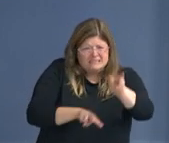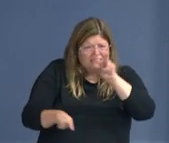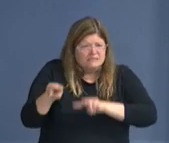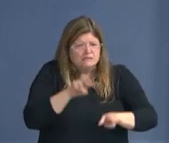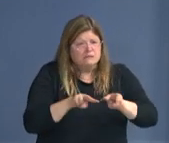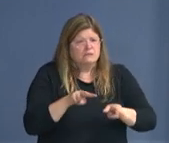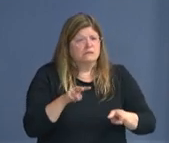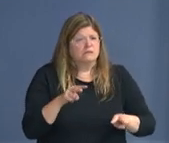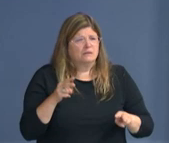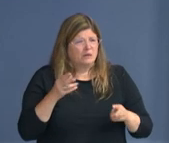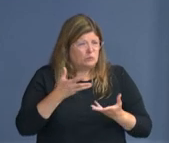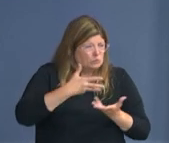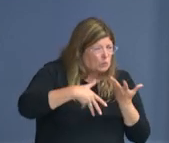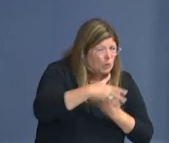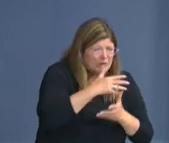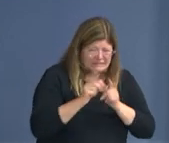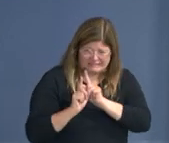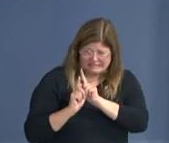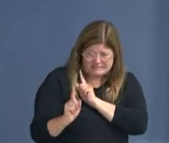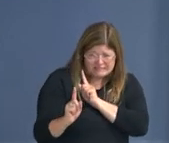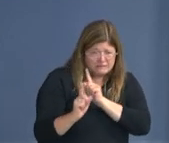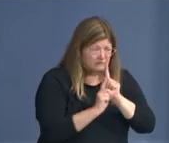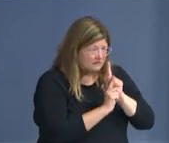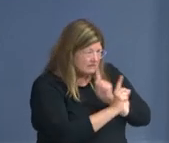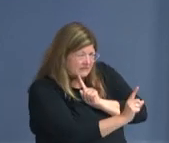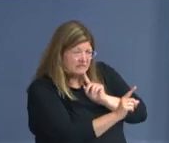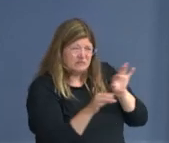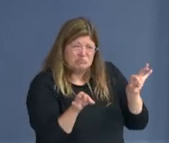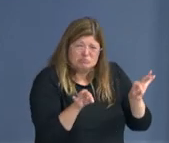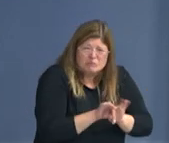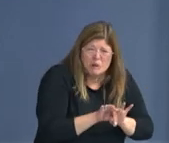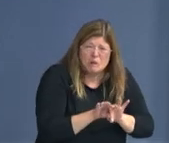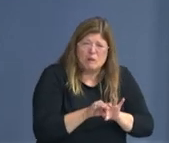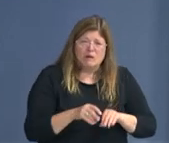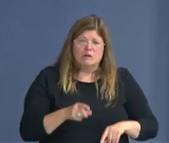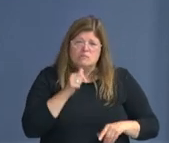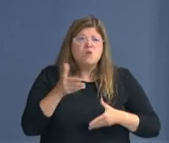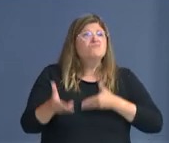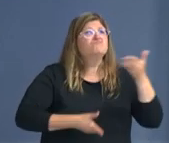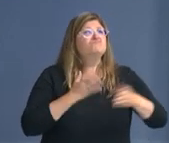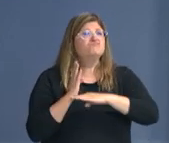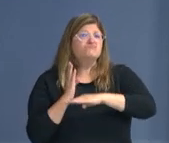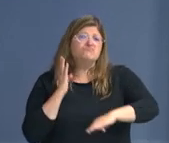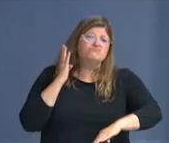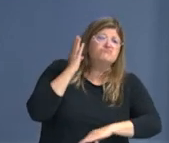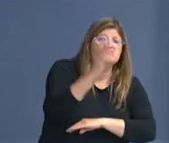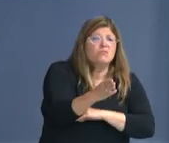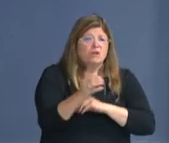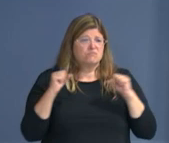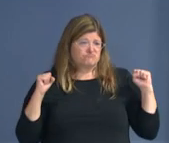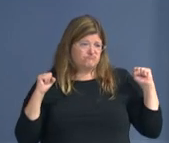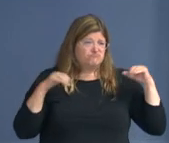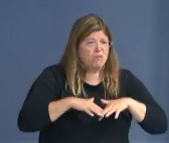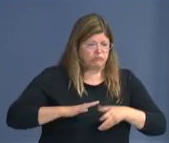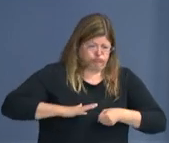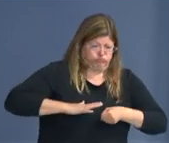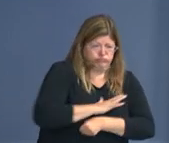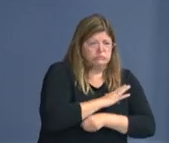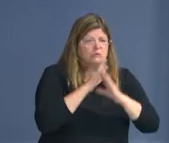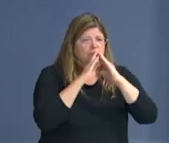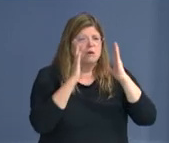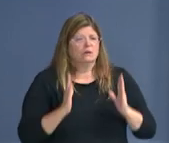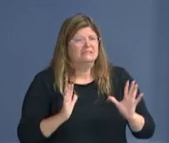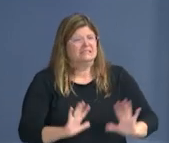and don't invite more people than you have the space for. And if you are invited to a